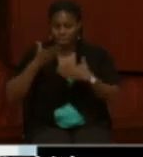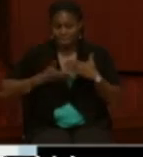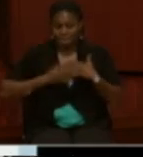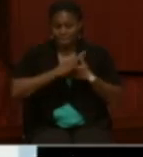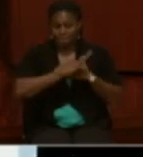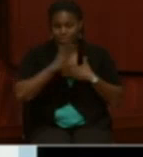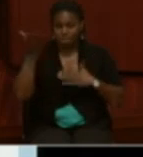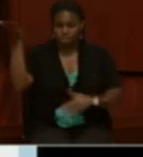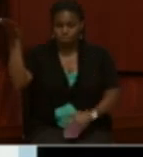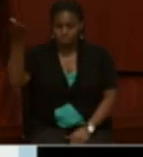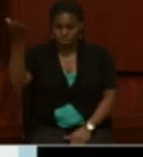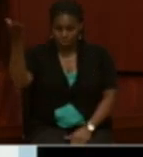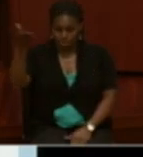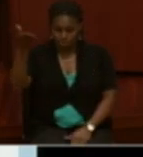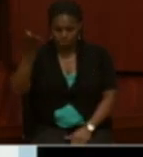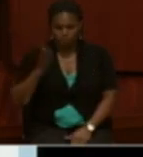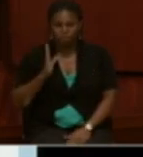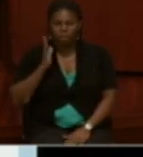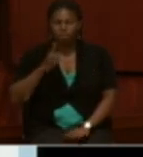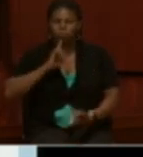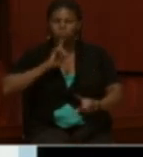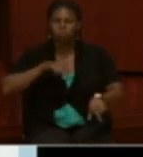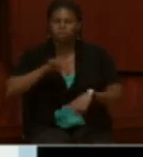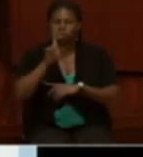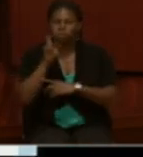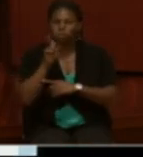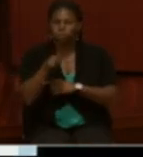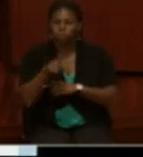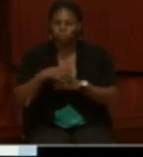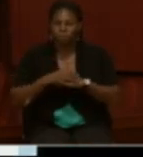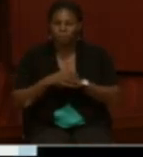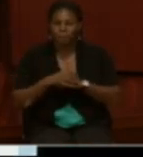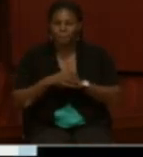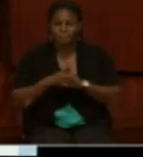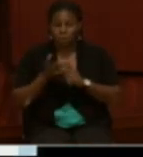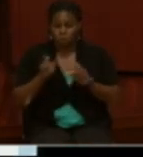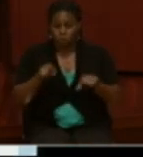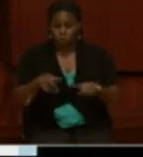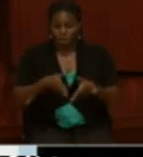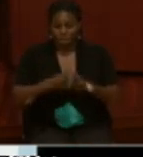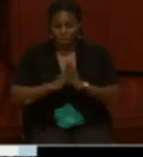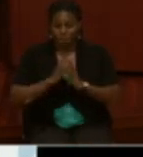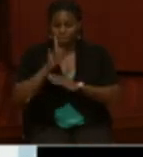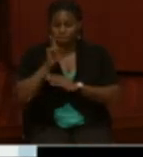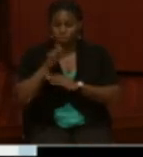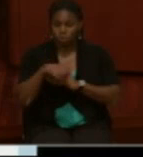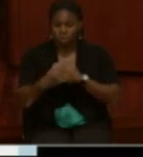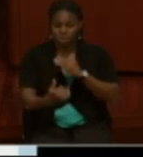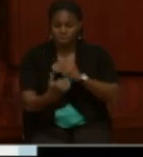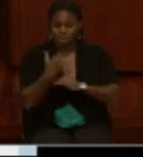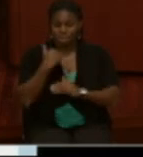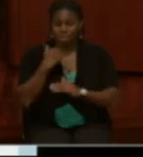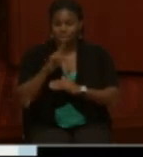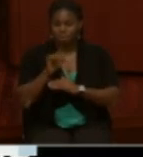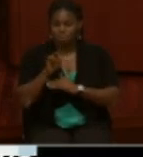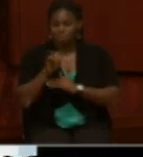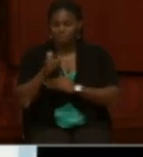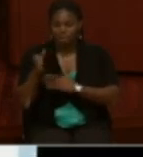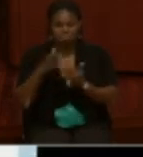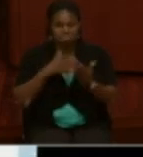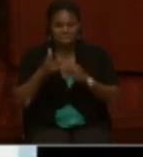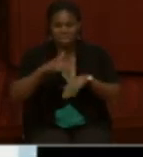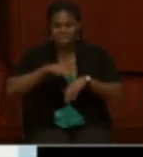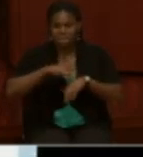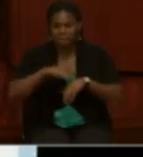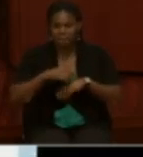Plant's session he will be answering questions. You can ask these questions, send them in live any time that you like